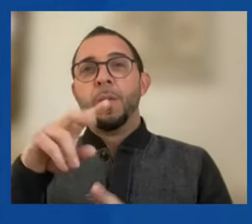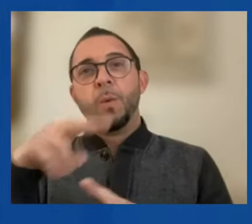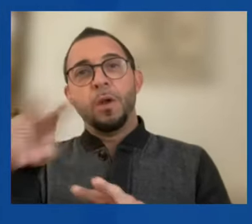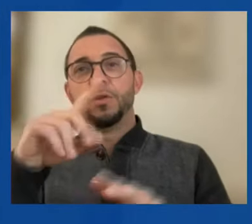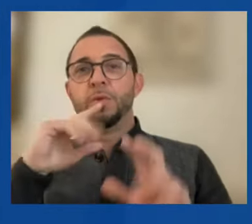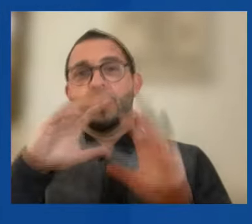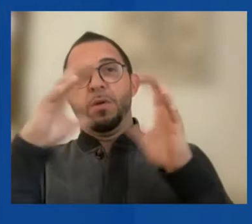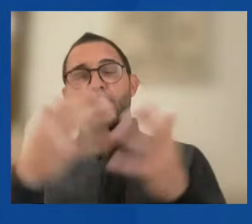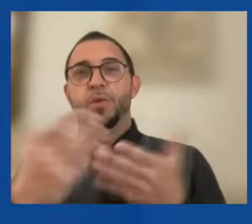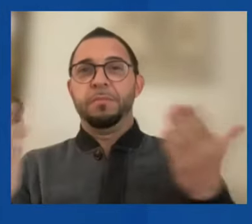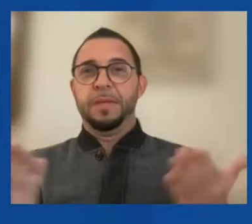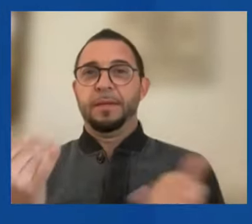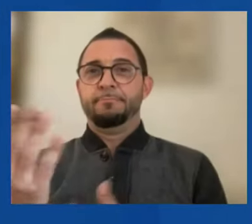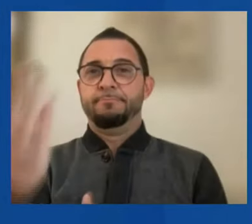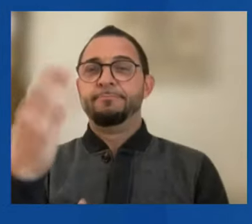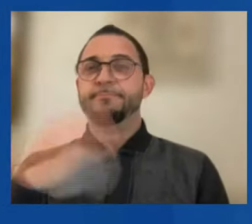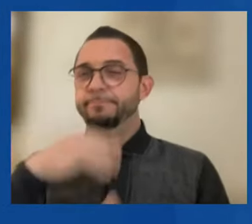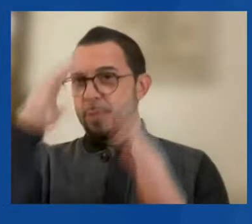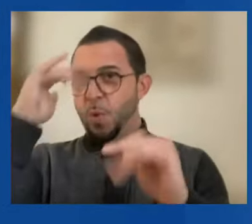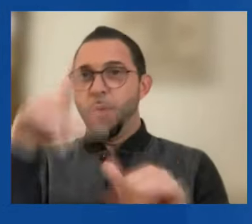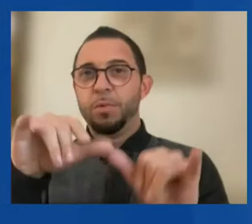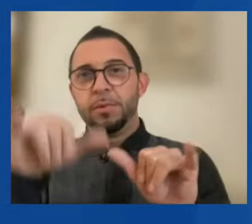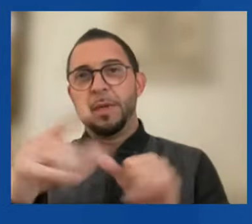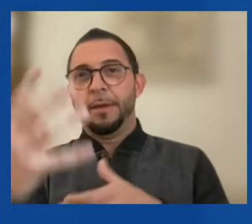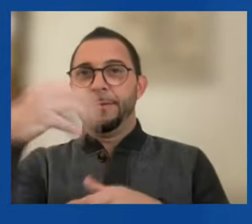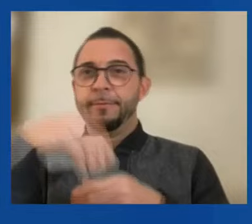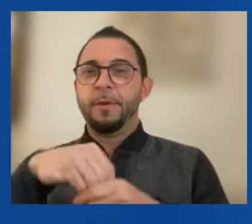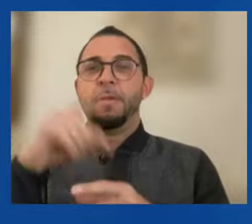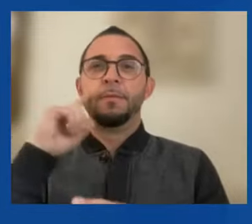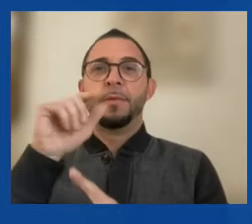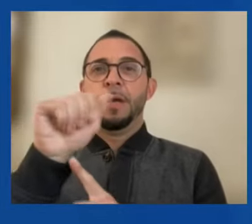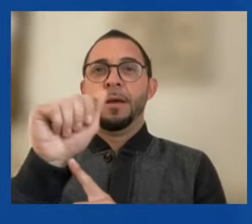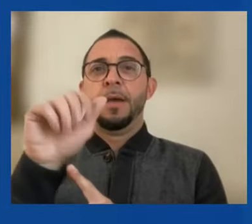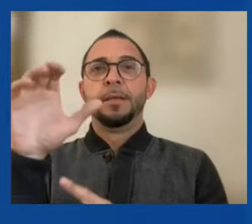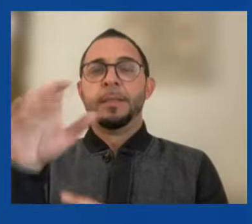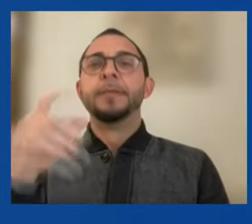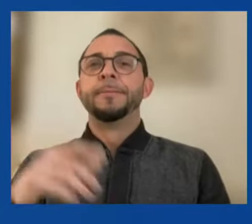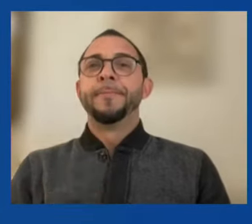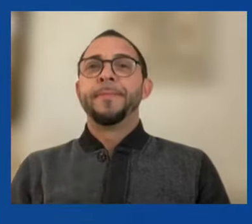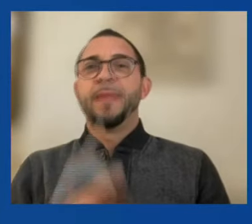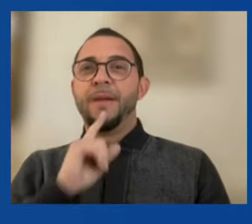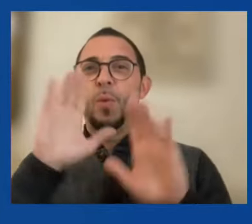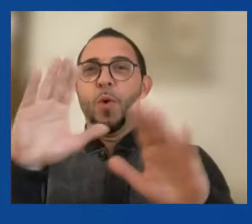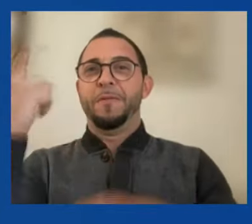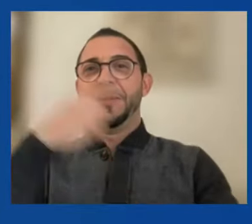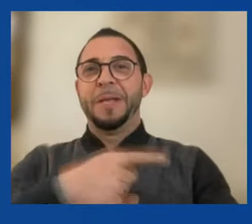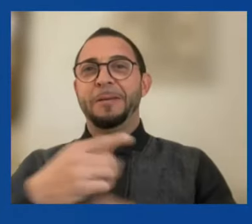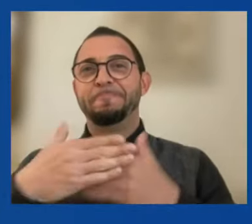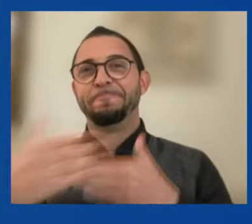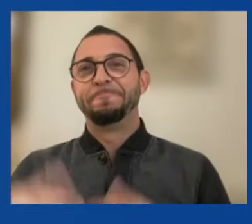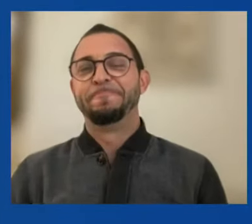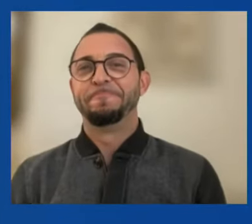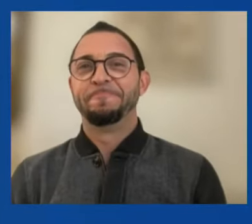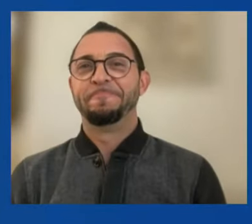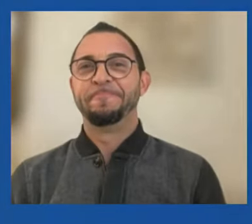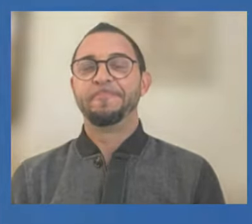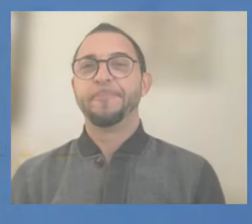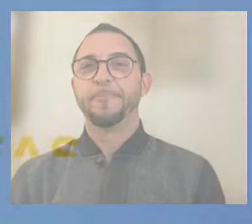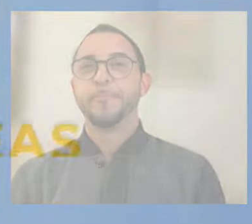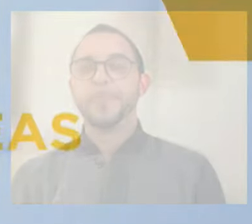us this morning. We hope you will stay engaged with us at the Atlantic Council. Have a wonderful day. Thank you.